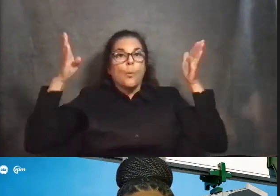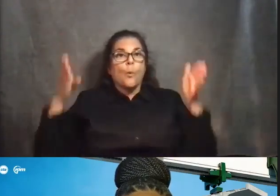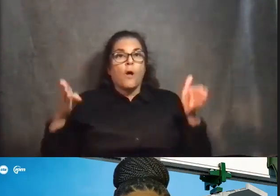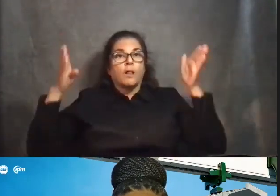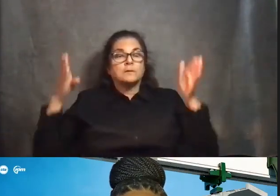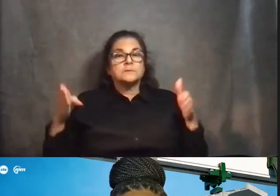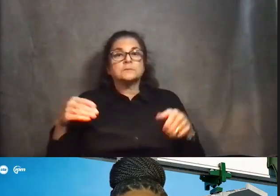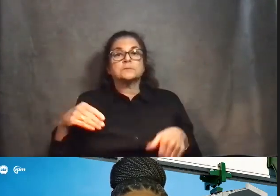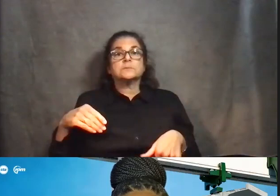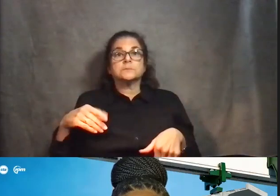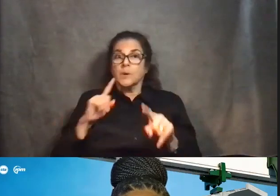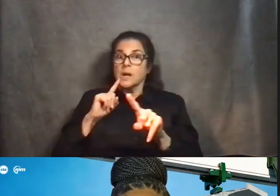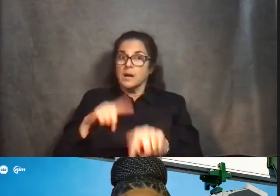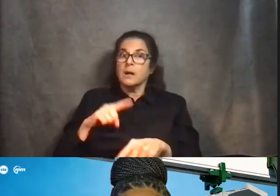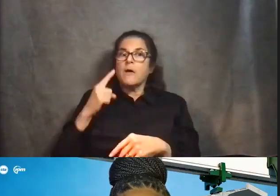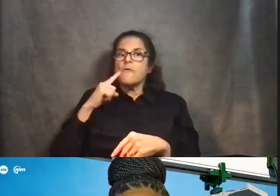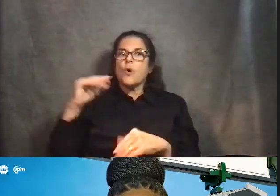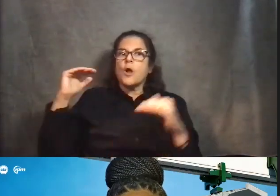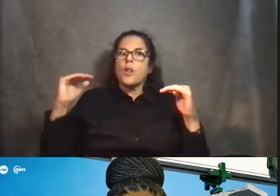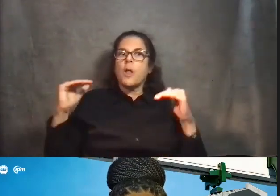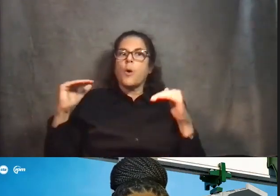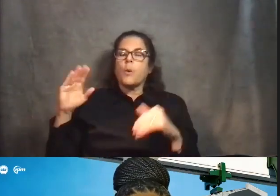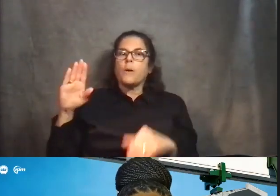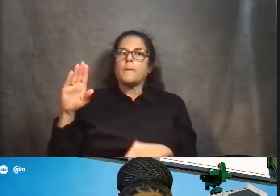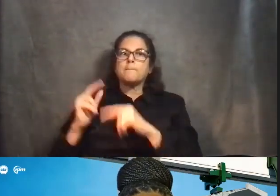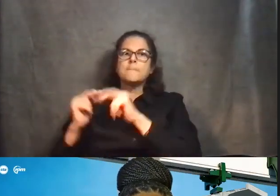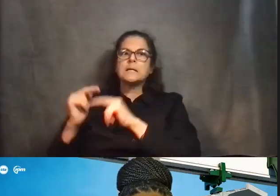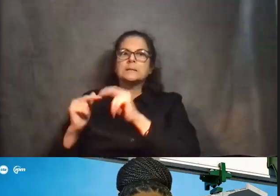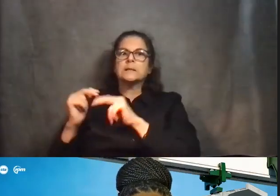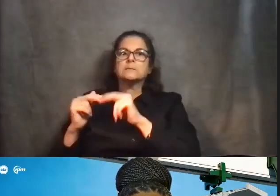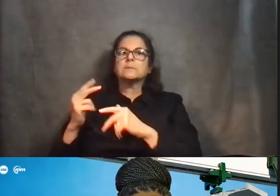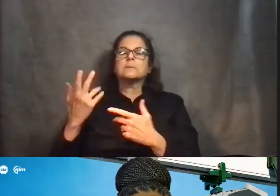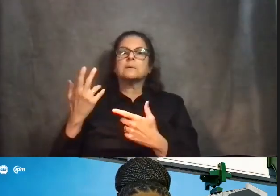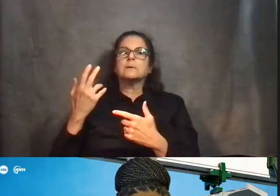sound was answered for lower buildings, but what about the taller buildings like the park tower?